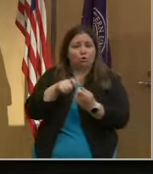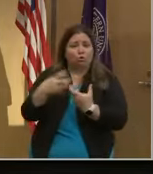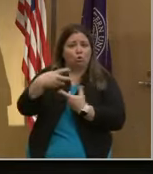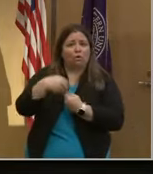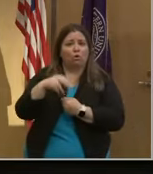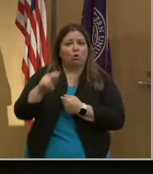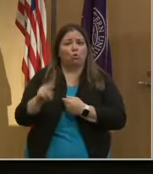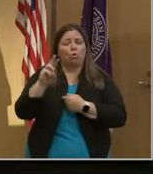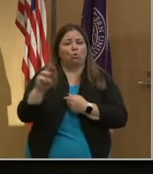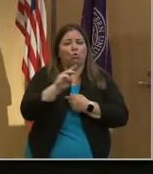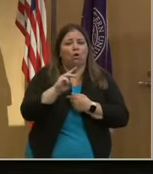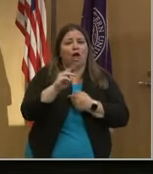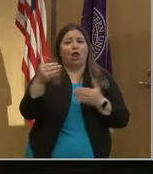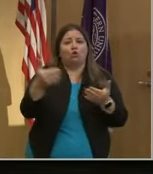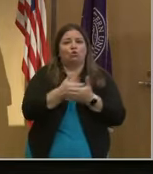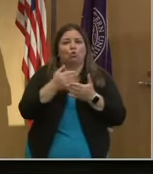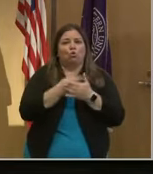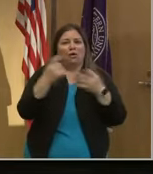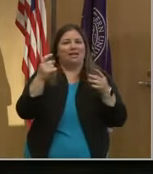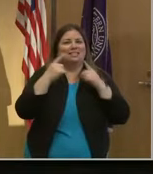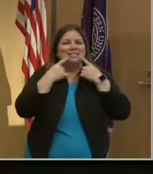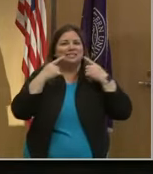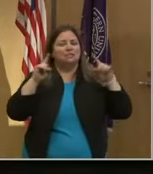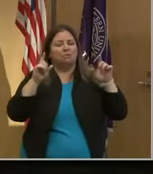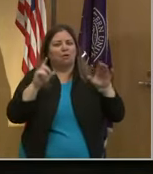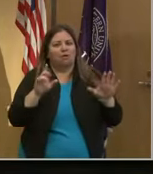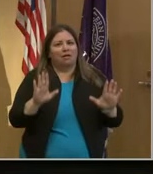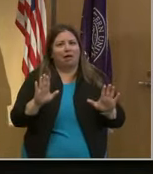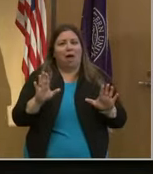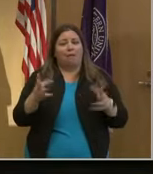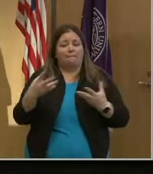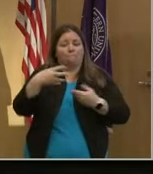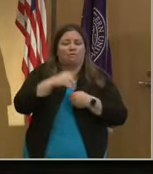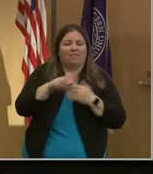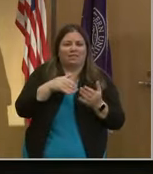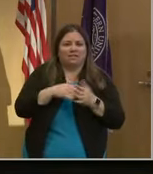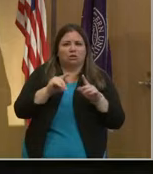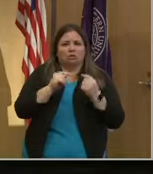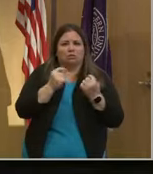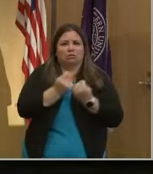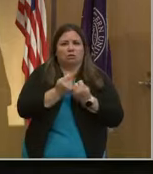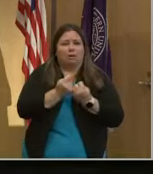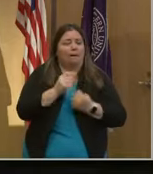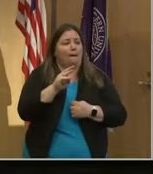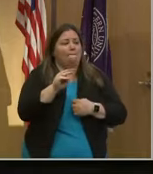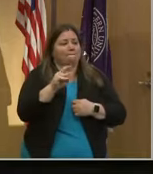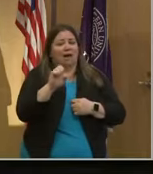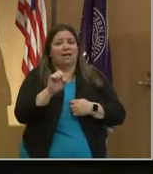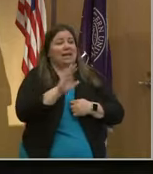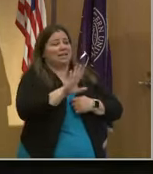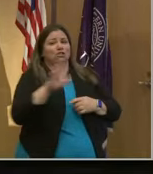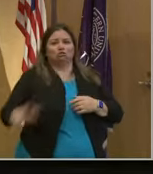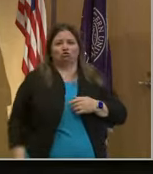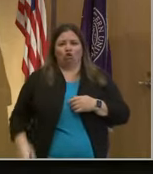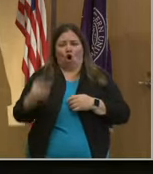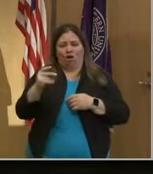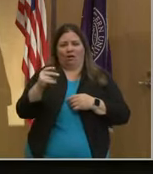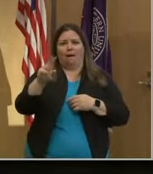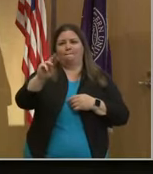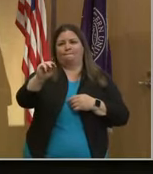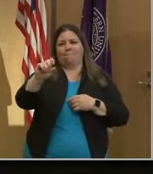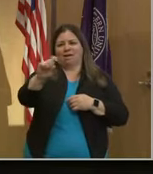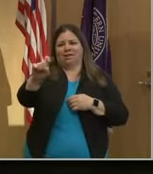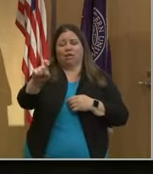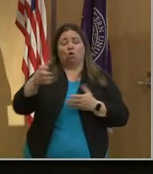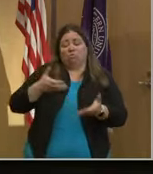Northwestern's newest celebrity and an invaluable member of the Northwestern central team, Mike's dog, Max. It was engaging